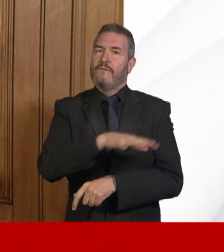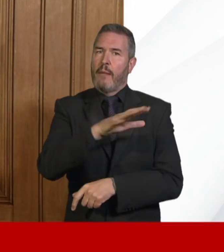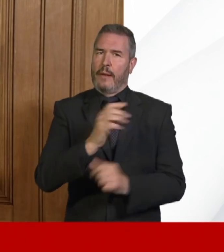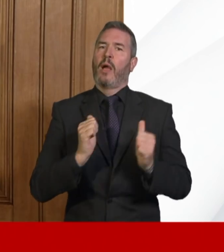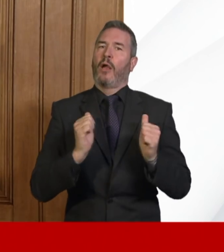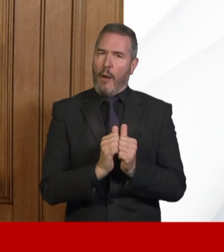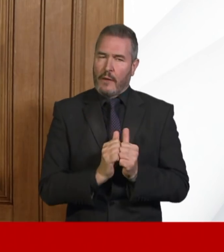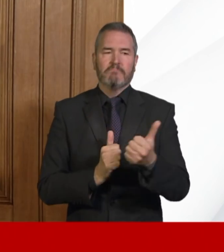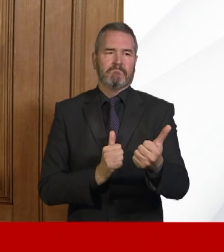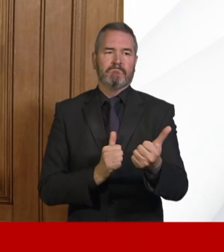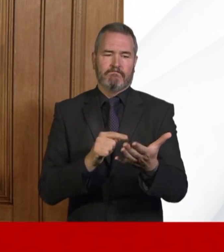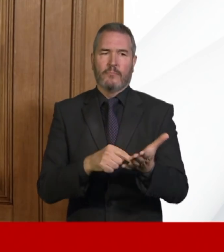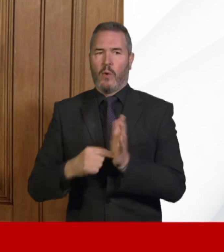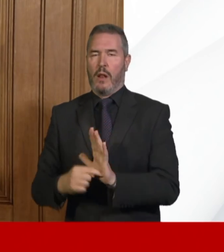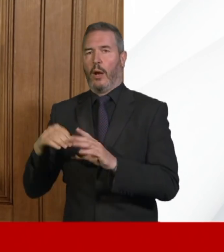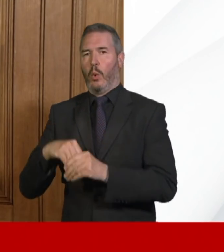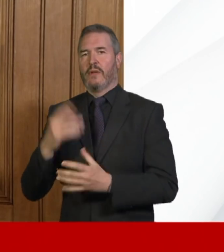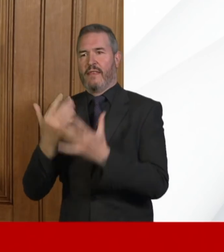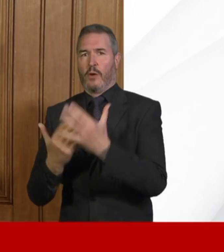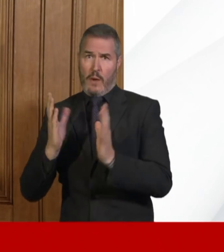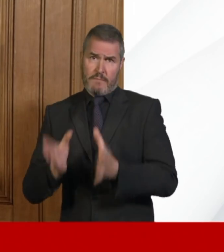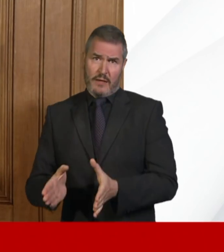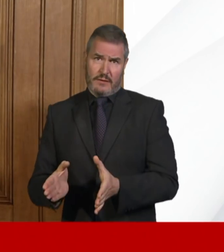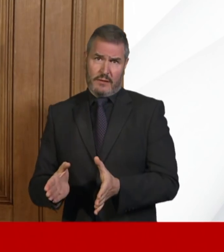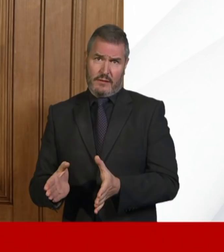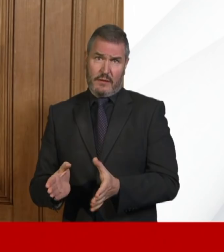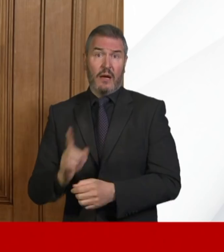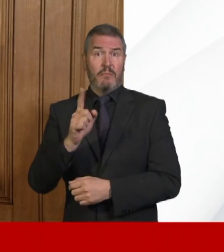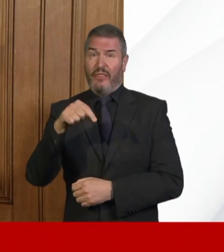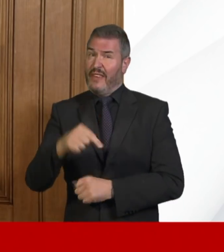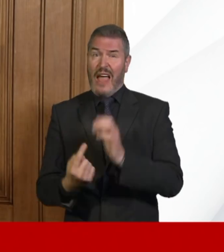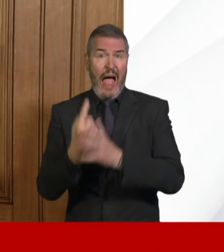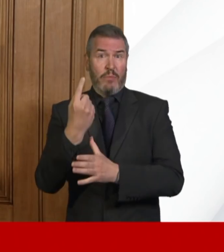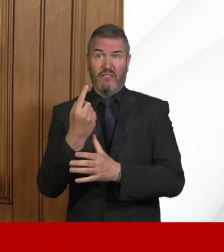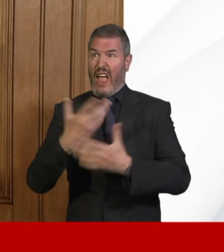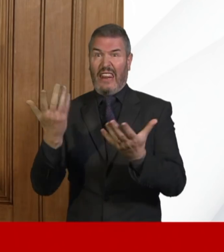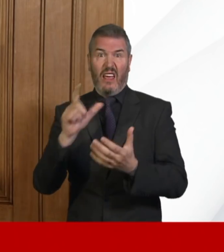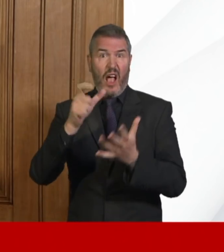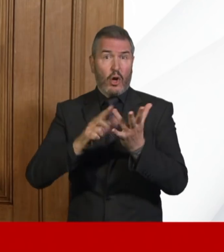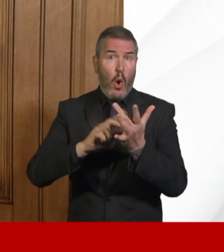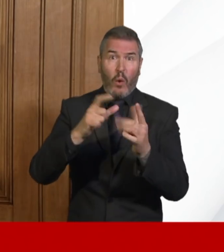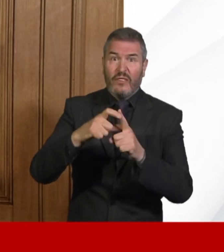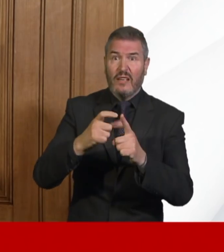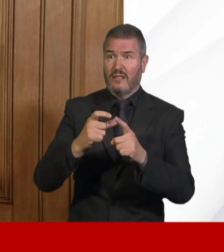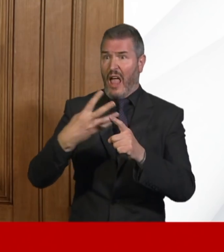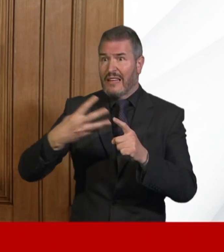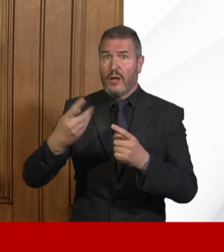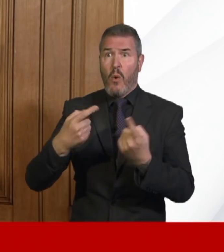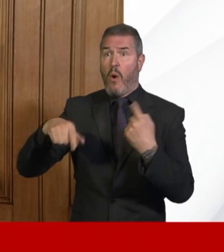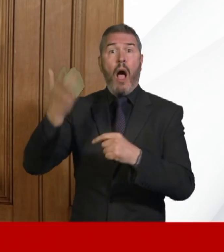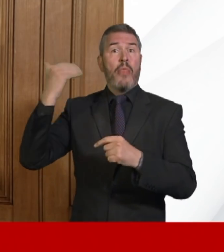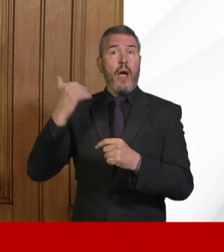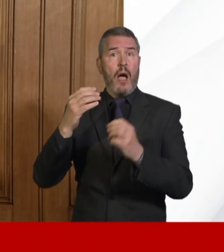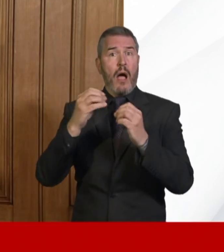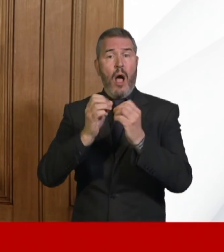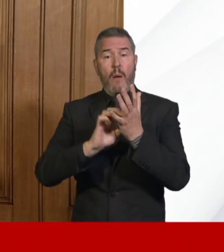and that all our data is absolutely accurate. For any event like this, whether it be COVID, whether it was Ebola, whatever it is, there is